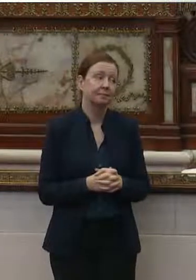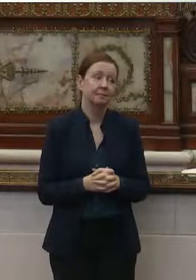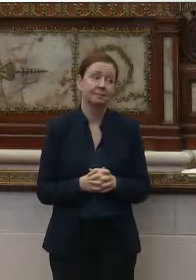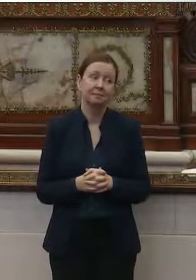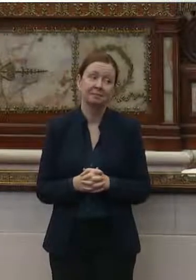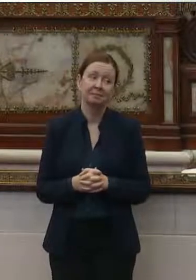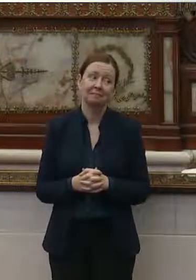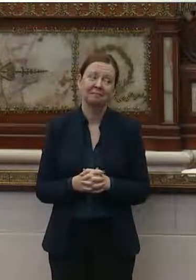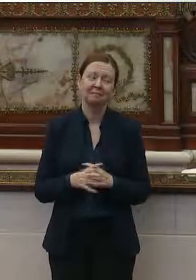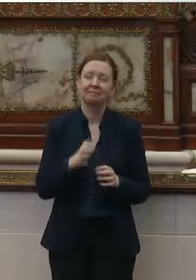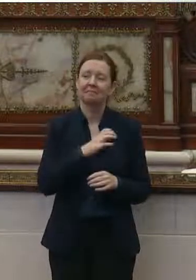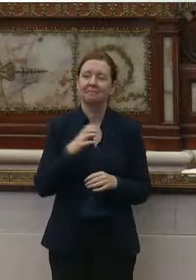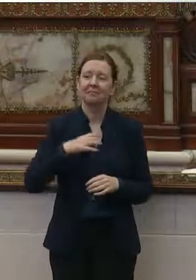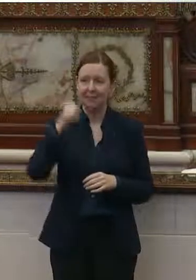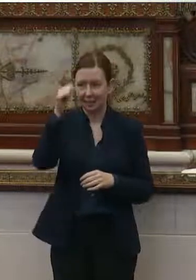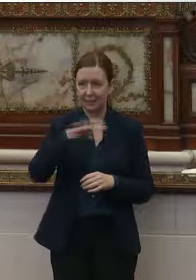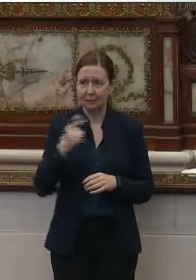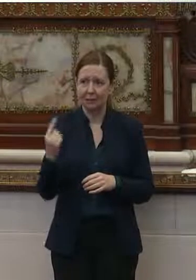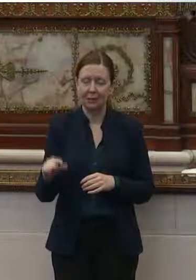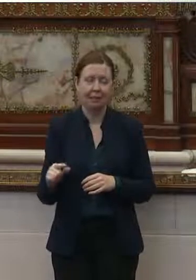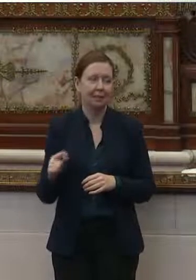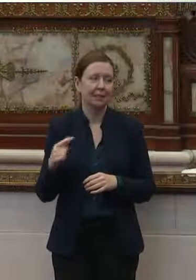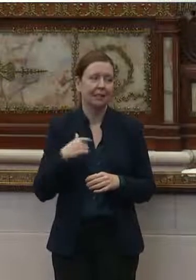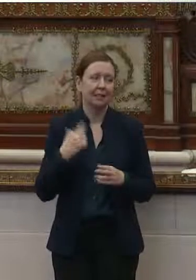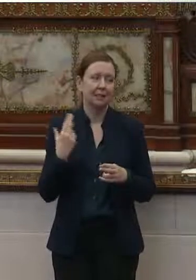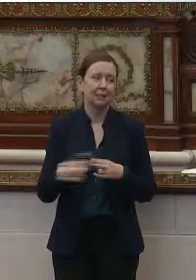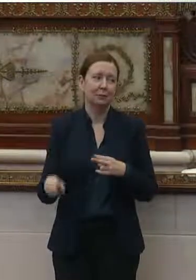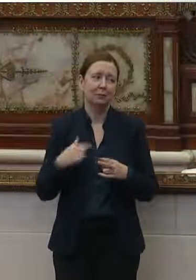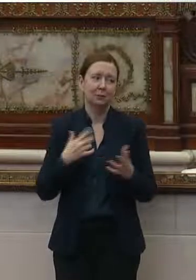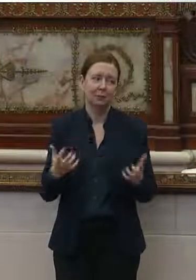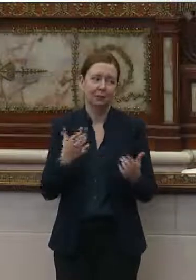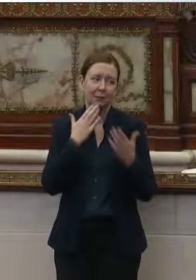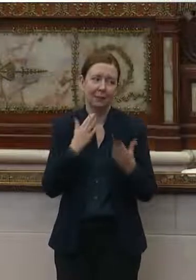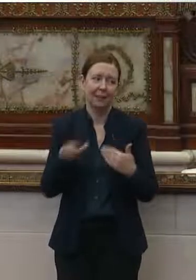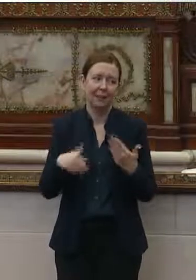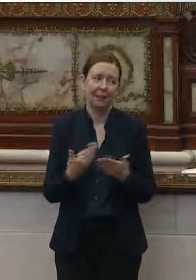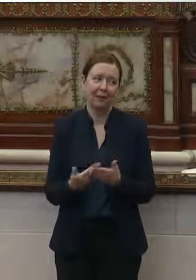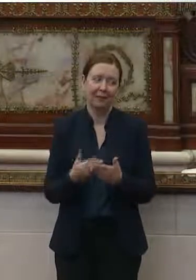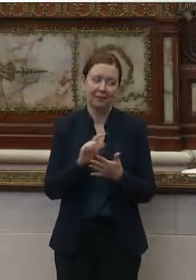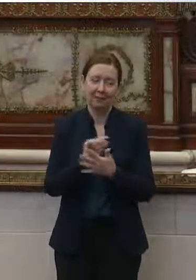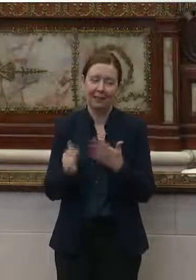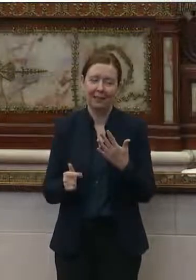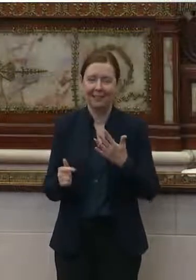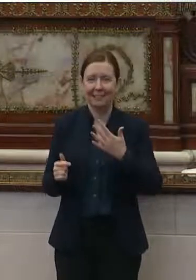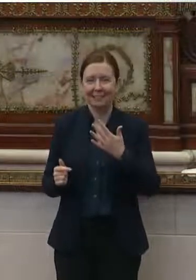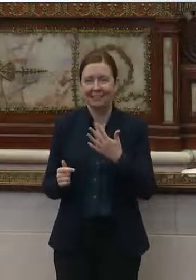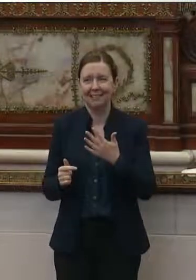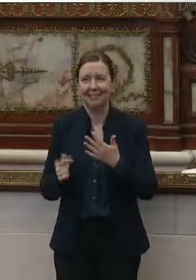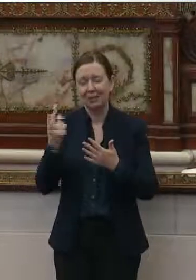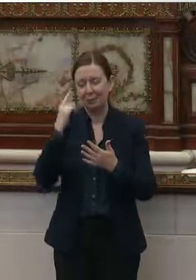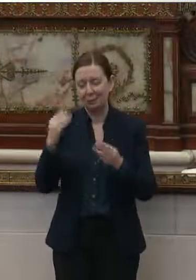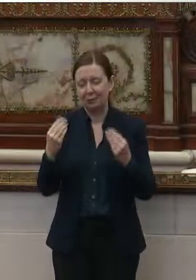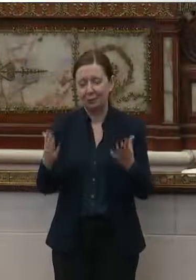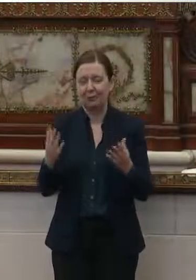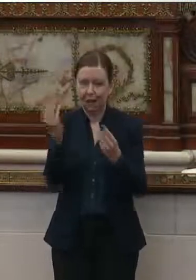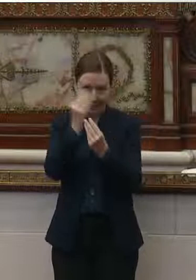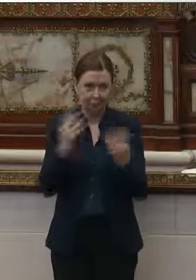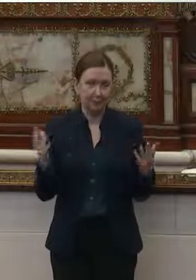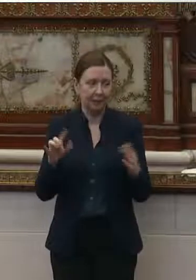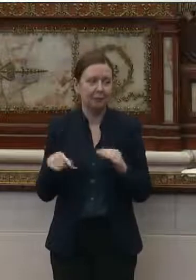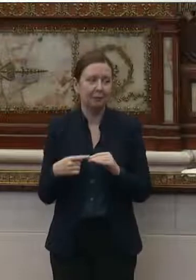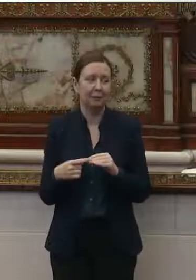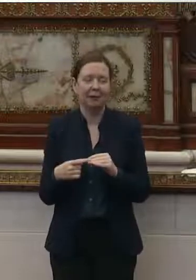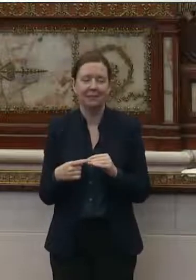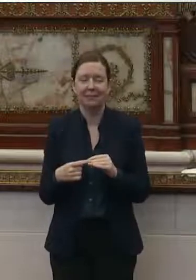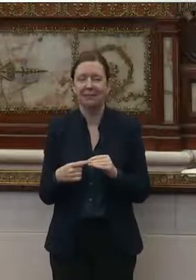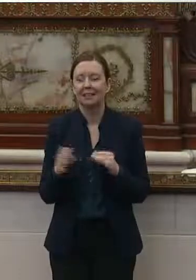Okay, Councilman Green. Madam Chair, I'll just be brief. I just want to thank all of the panelists for providing information on